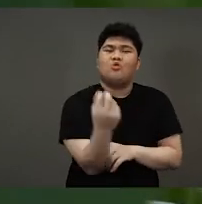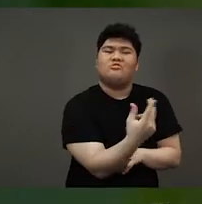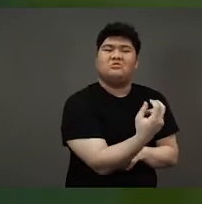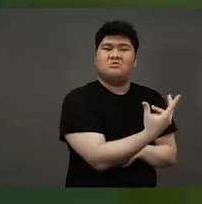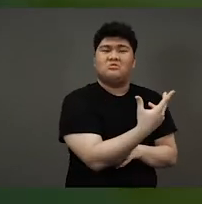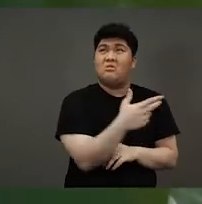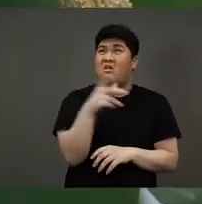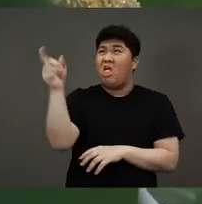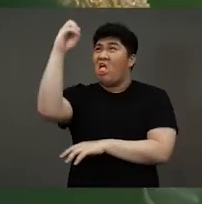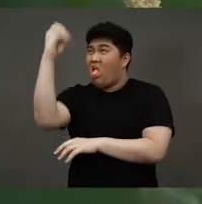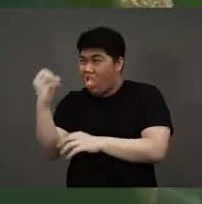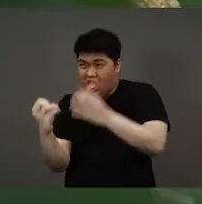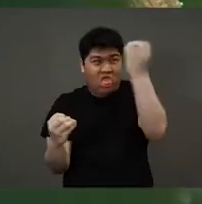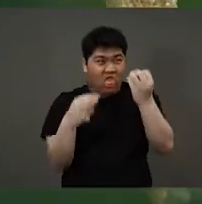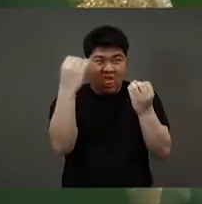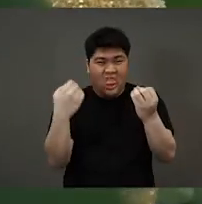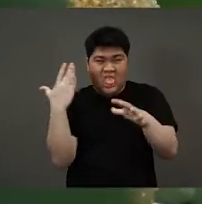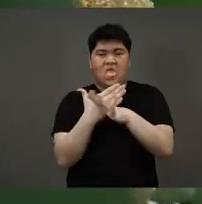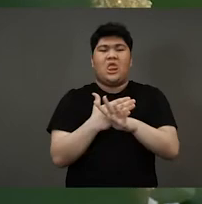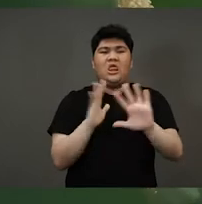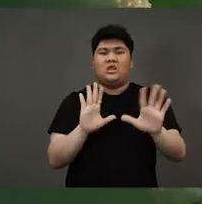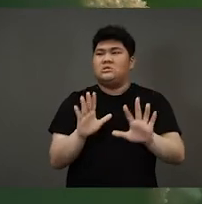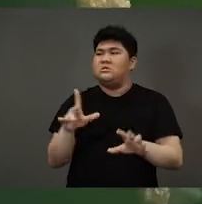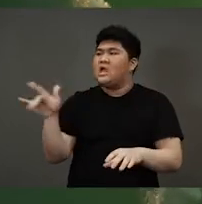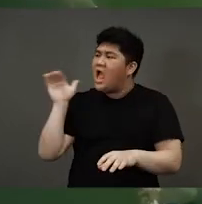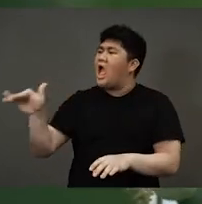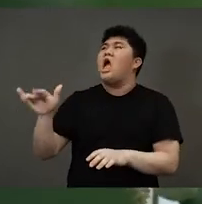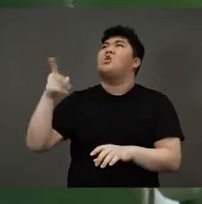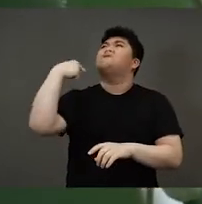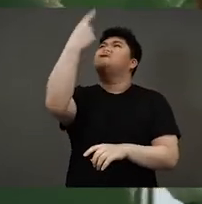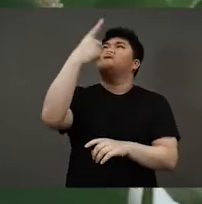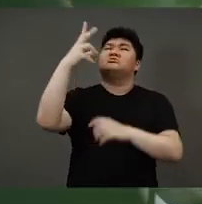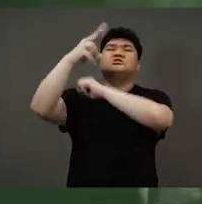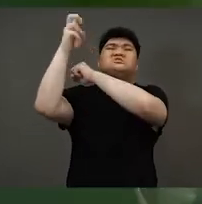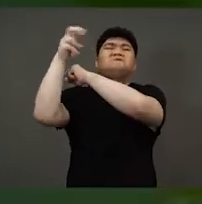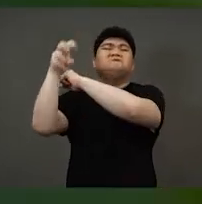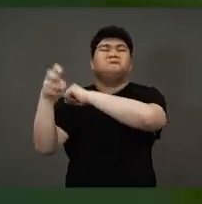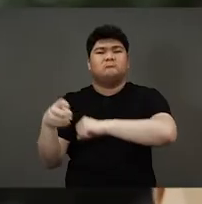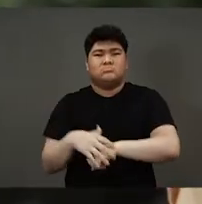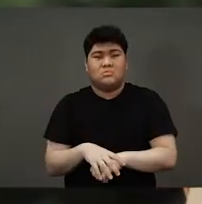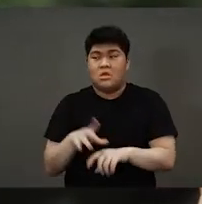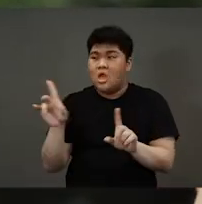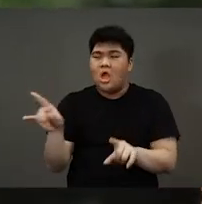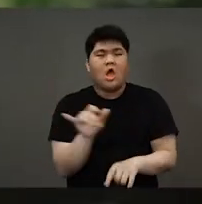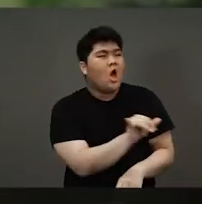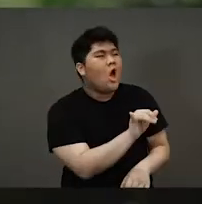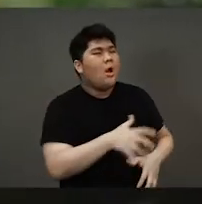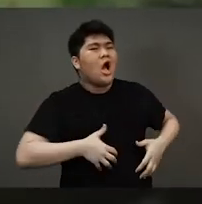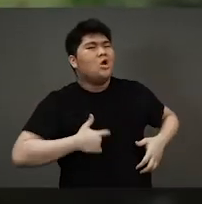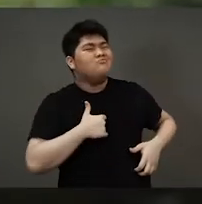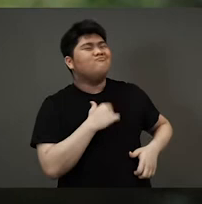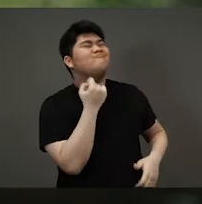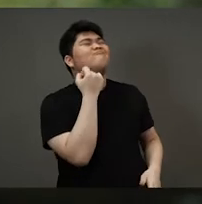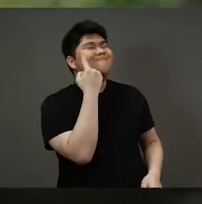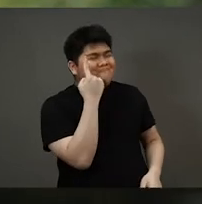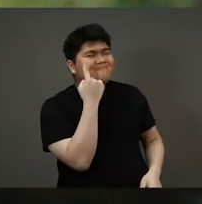disturbing her peace. That's why she had asked the mermaids to take the stones away. Monkey understood what had